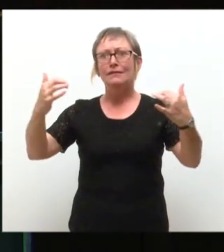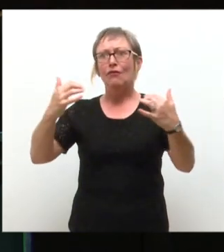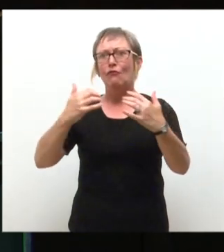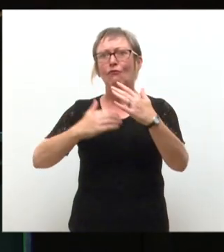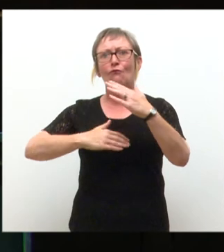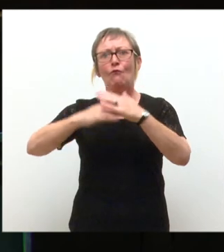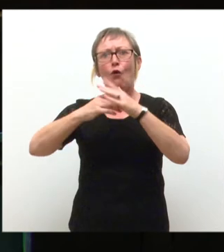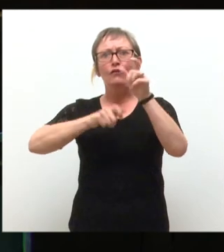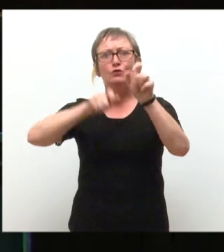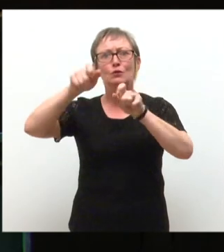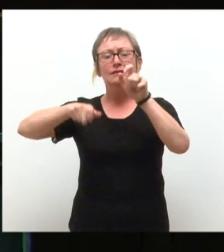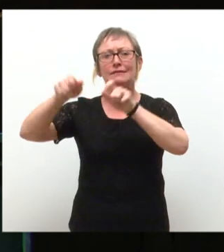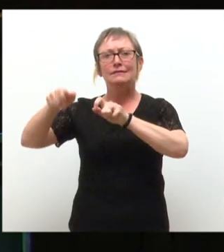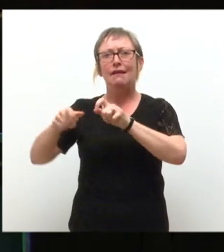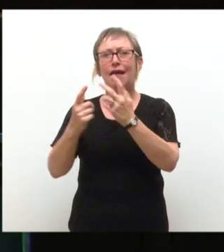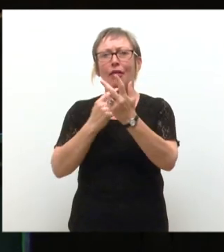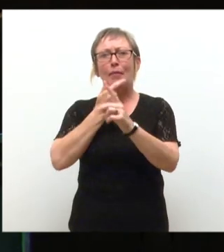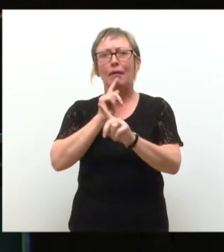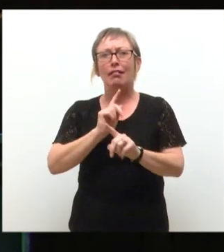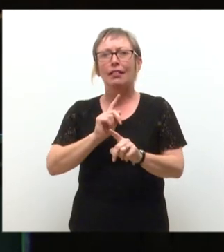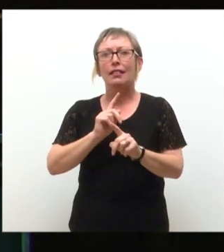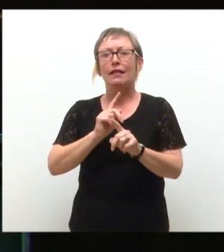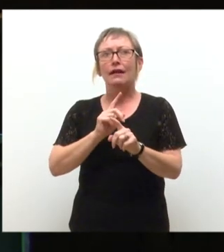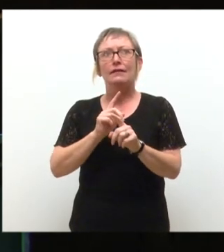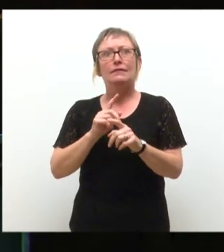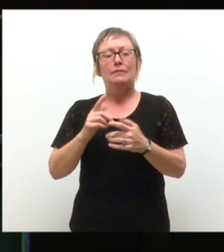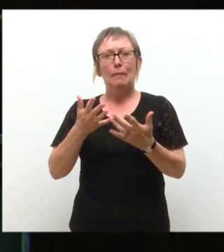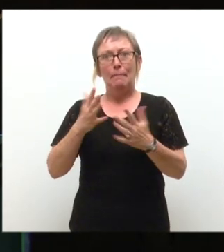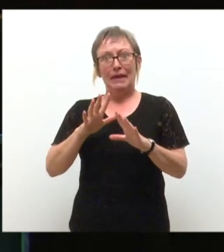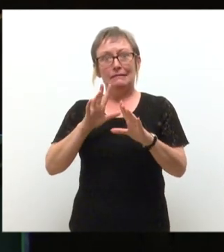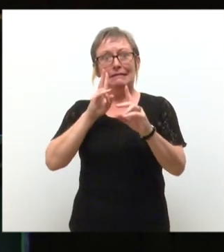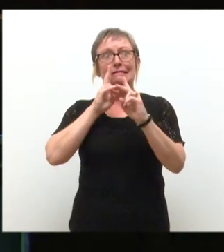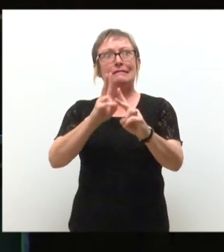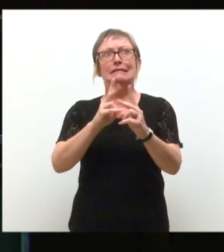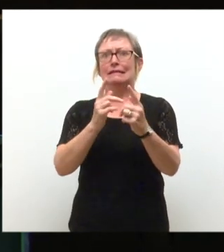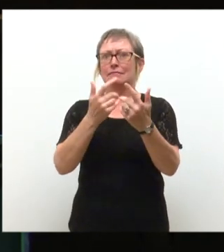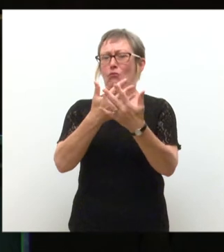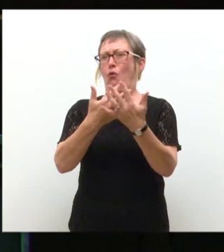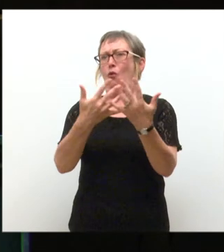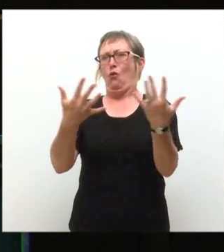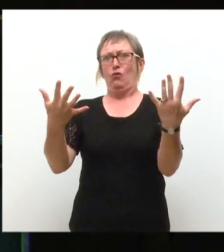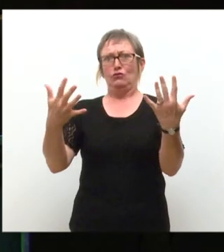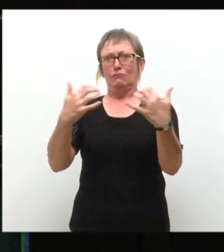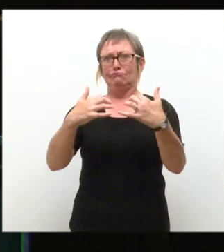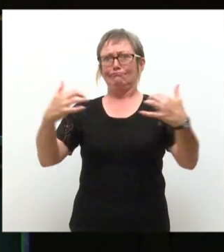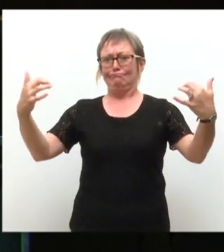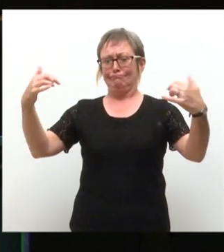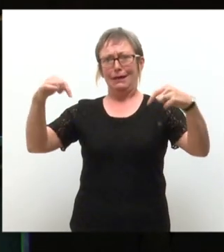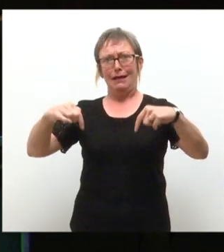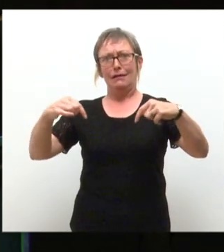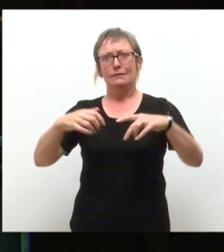students and others. And I've seen many, many assemblies in this place.